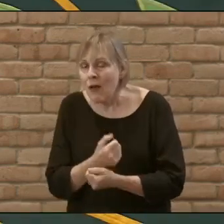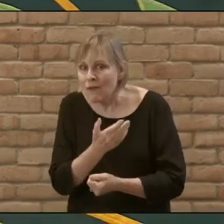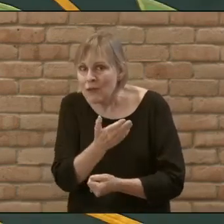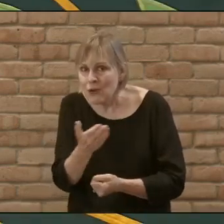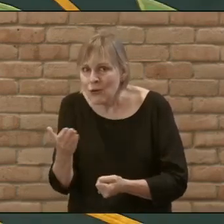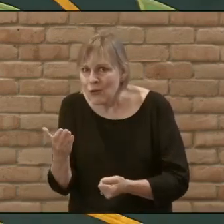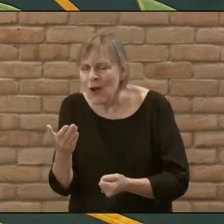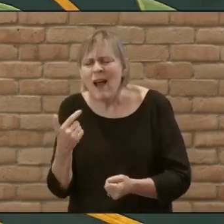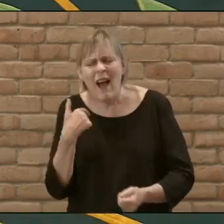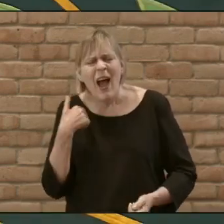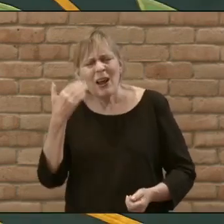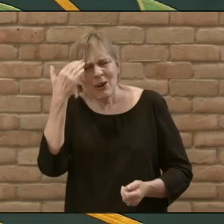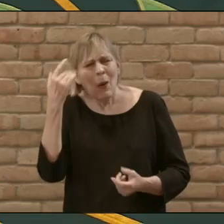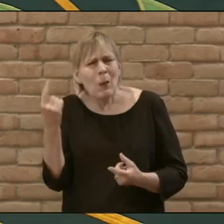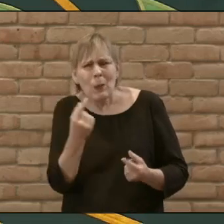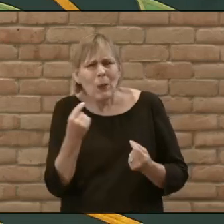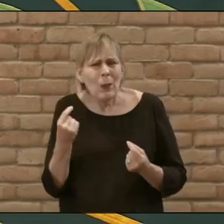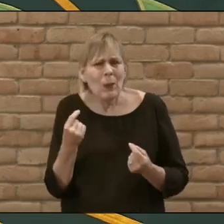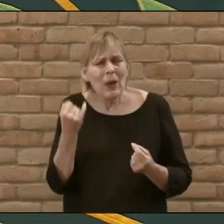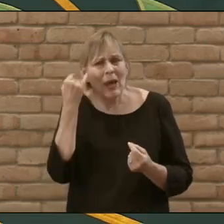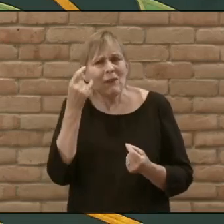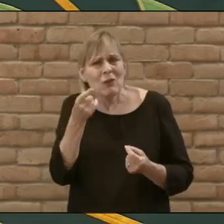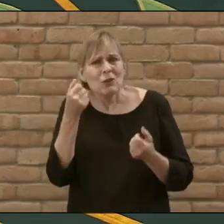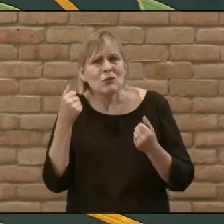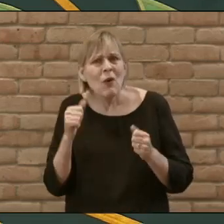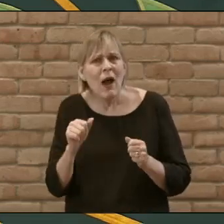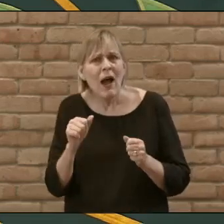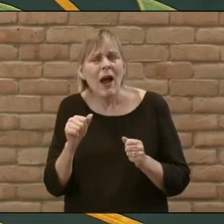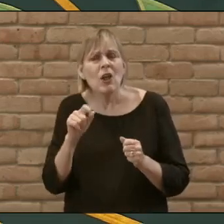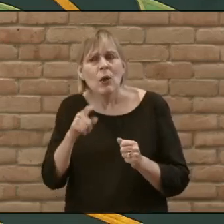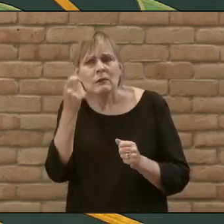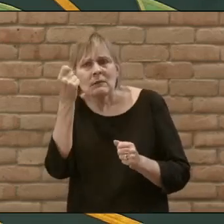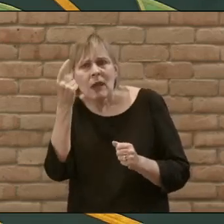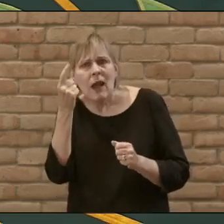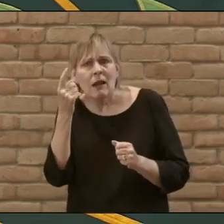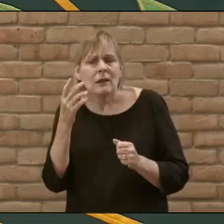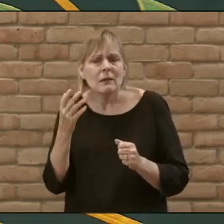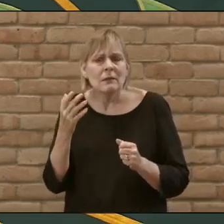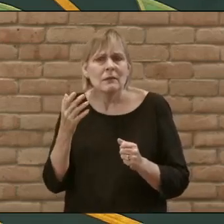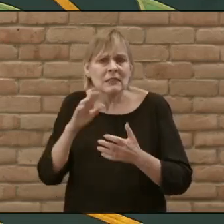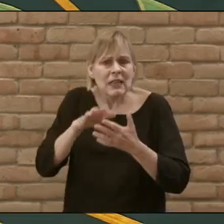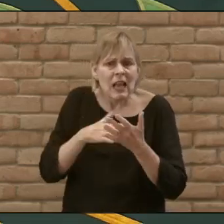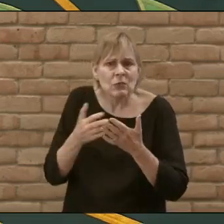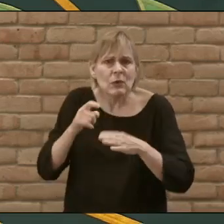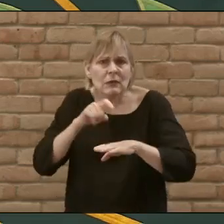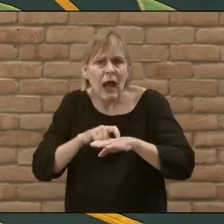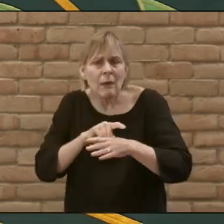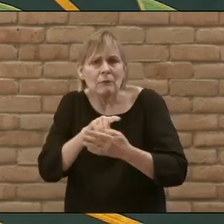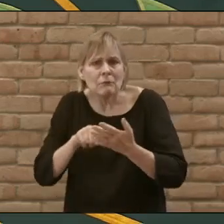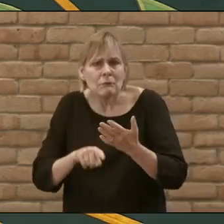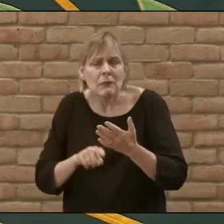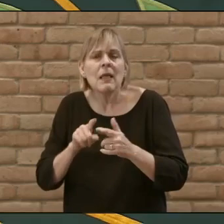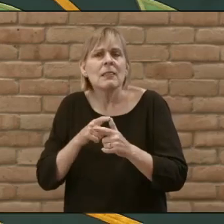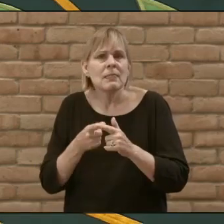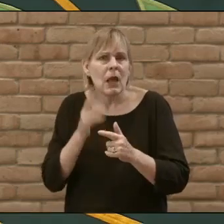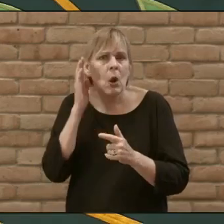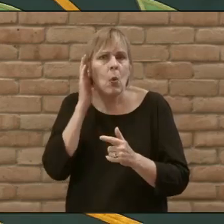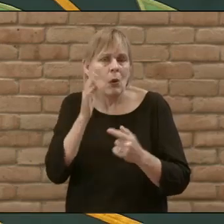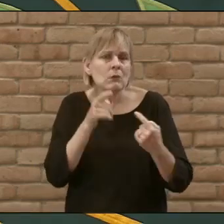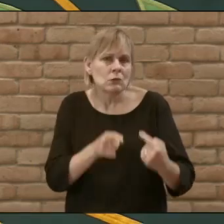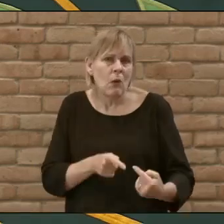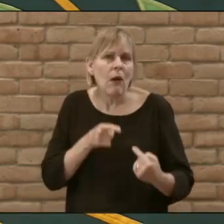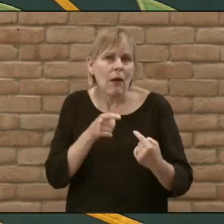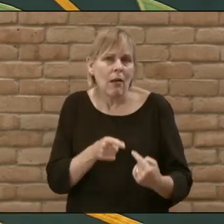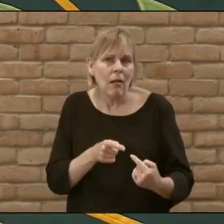I know what I'm doing and if you try to impose your understanding of schedule and timing on me you will struggle